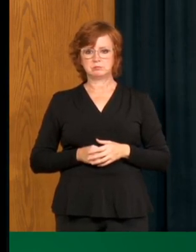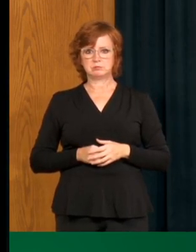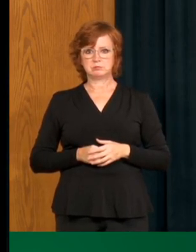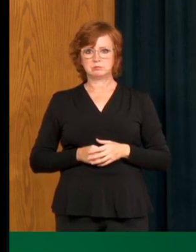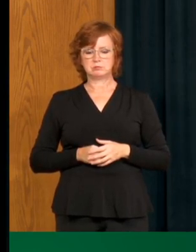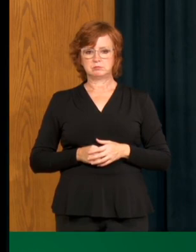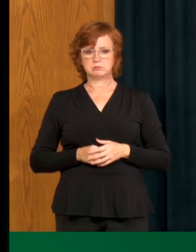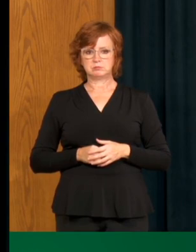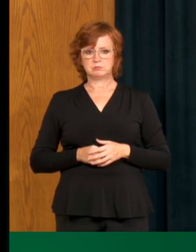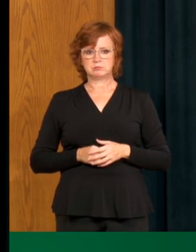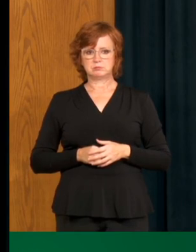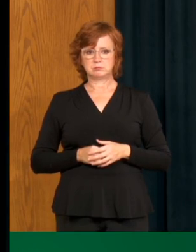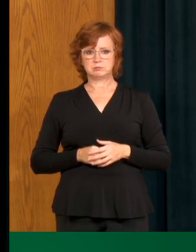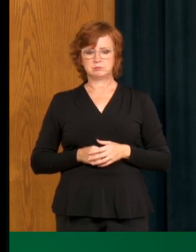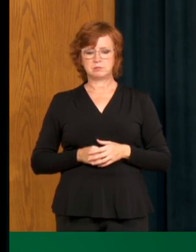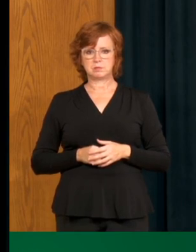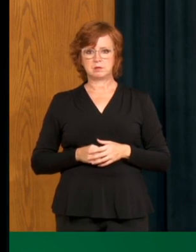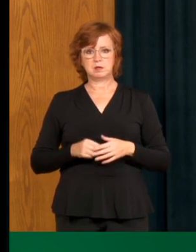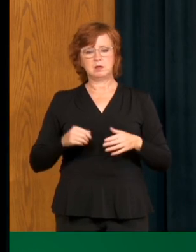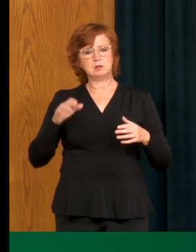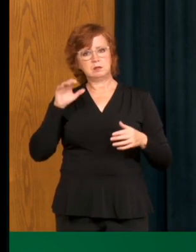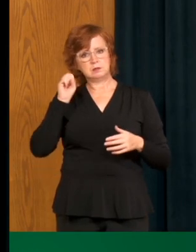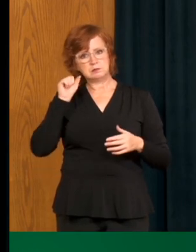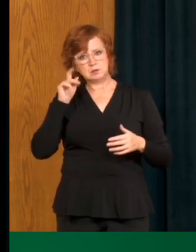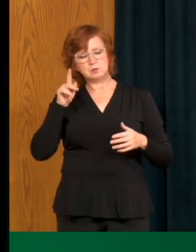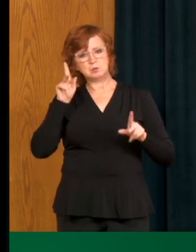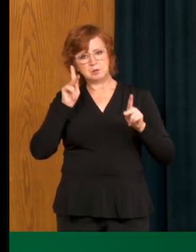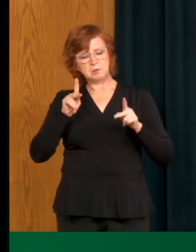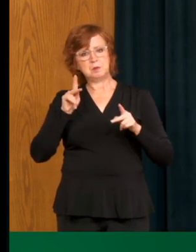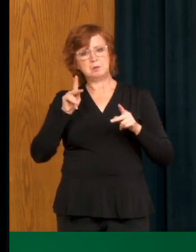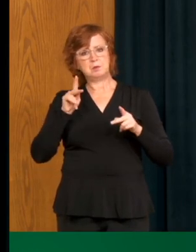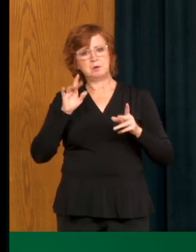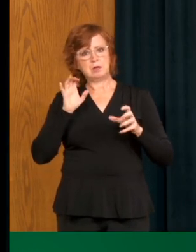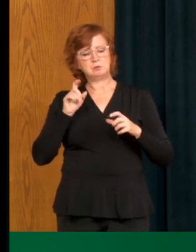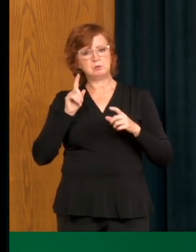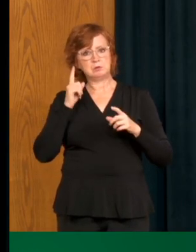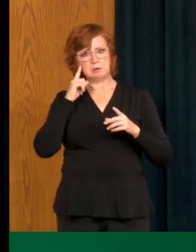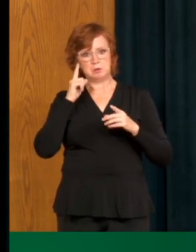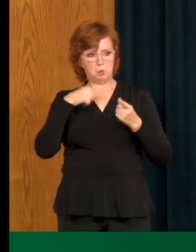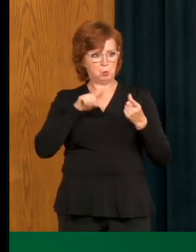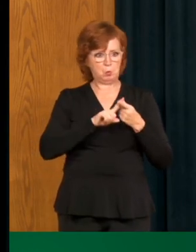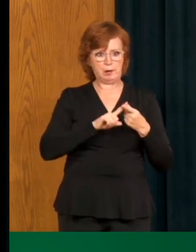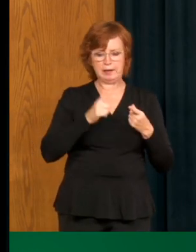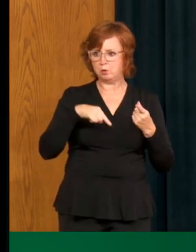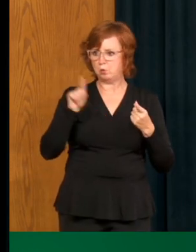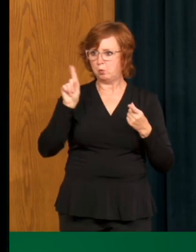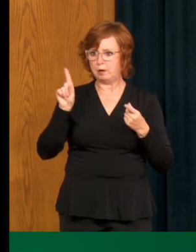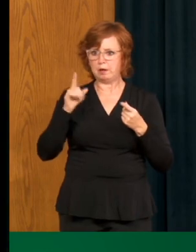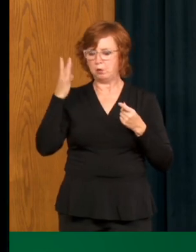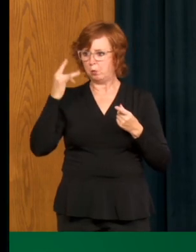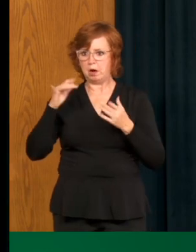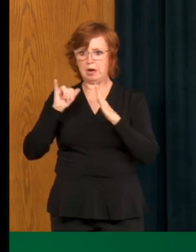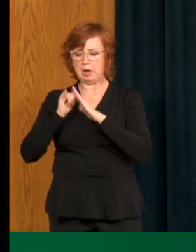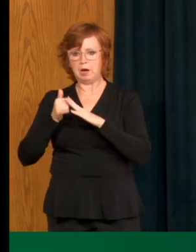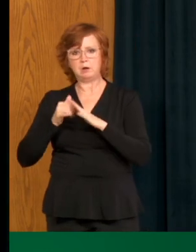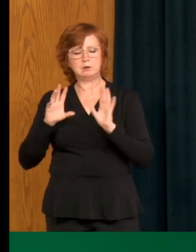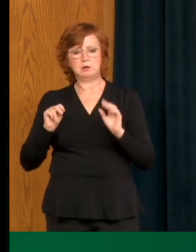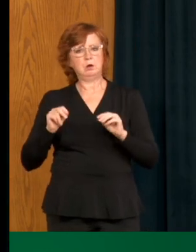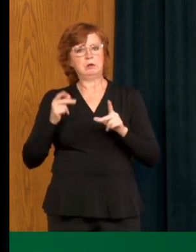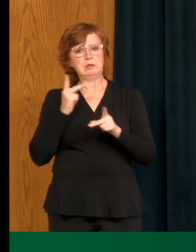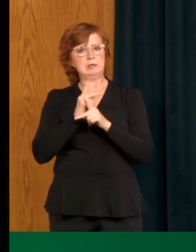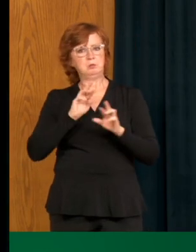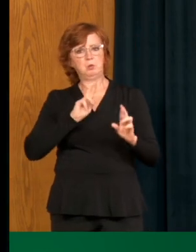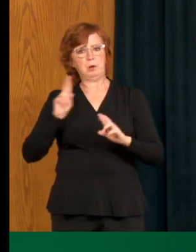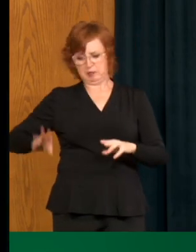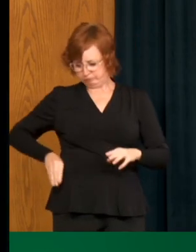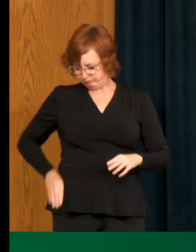with, uh, you know, are we going to have to use masks and in what settings, but to carry one and to use them in the settings, to use their own common sense, to, to